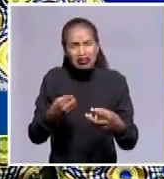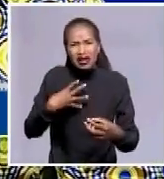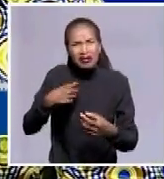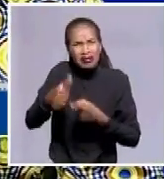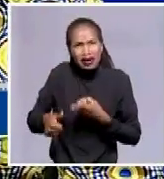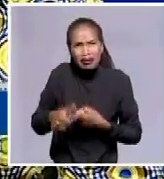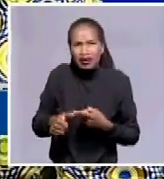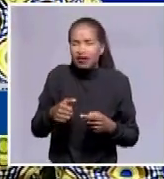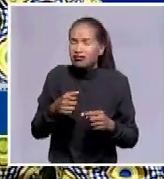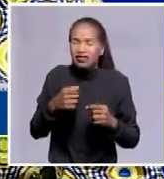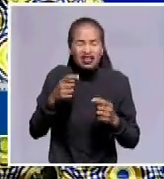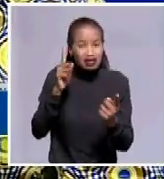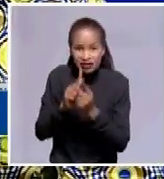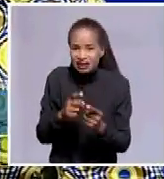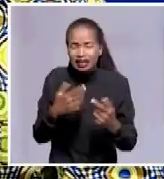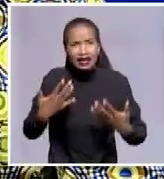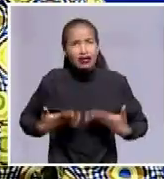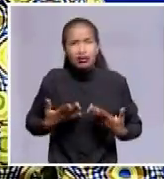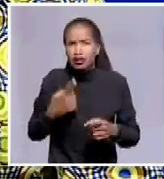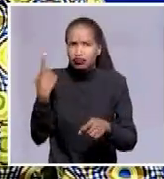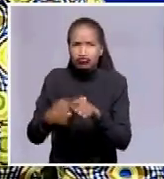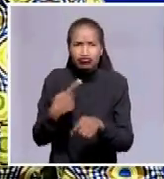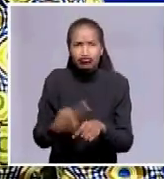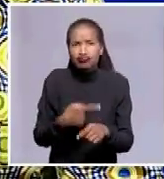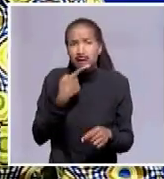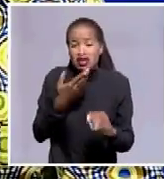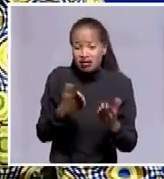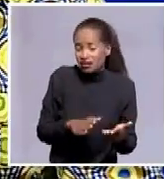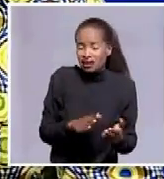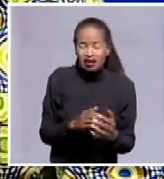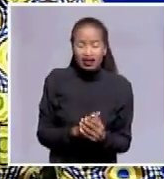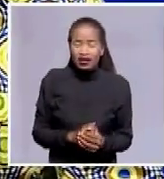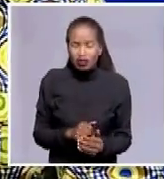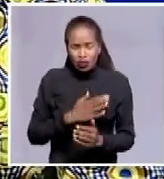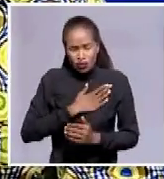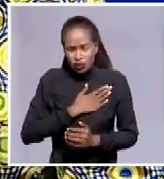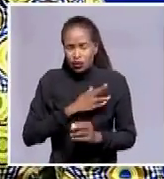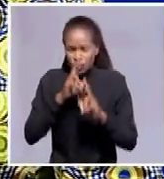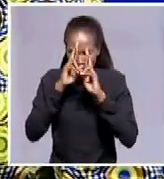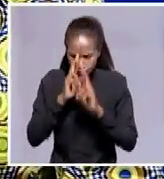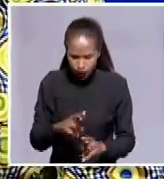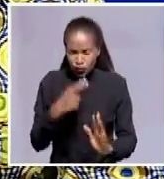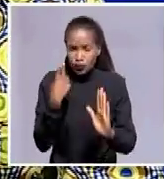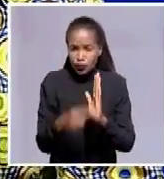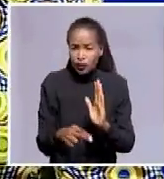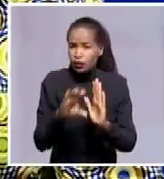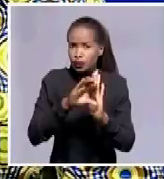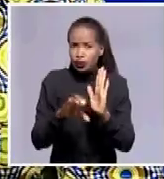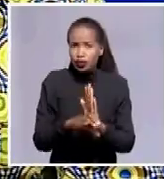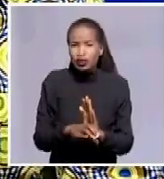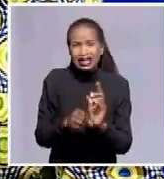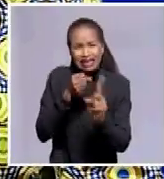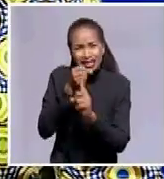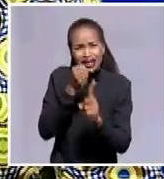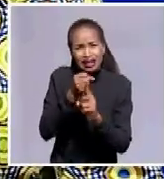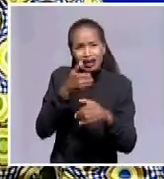jovial when you met him, very loud, but a very man of principles, and he stood by the principle to find a better Zimbabwe